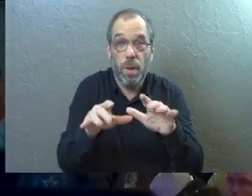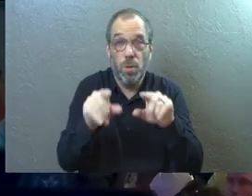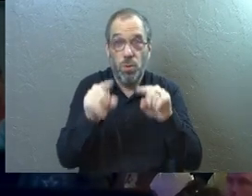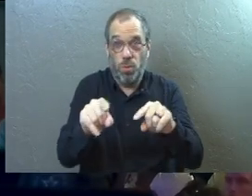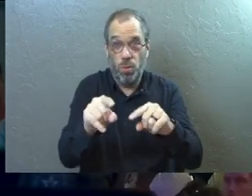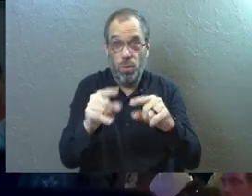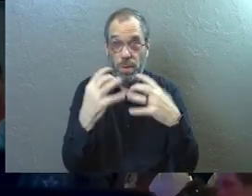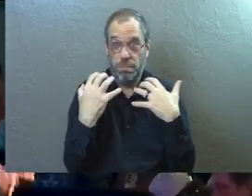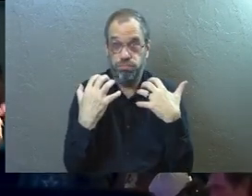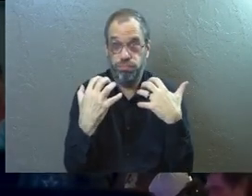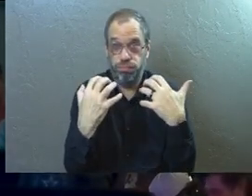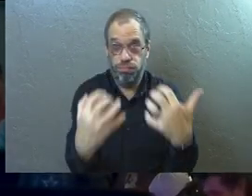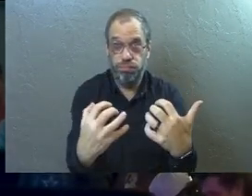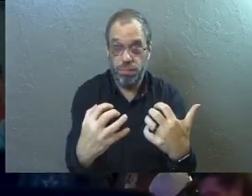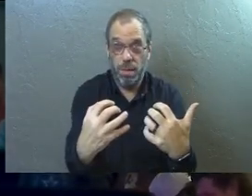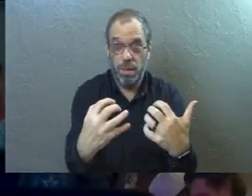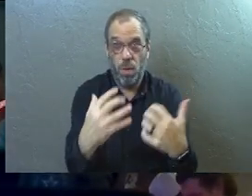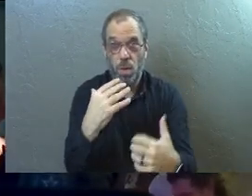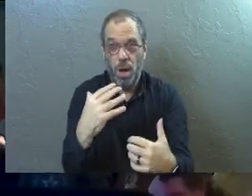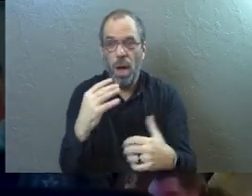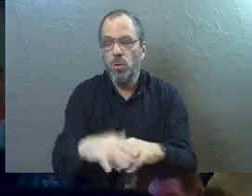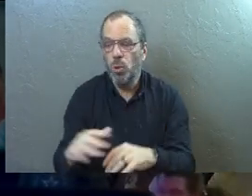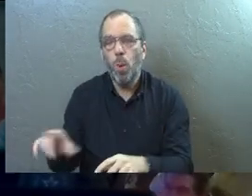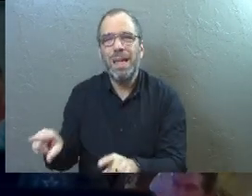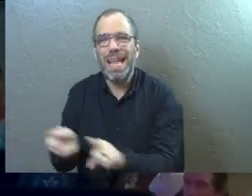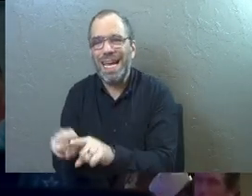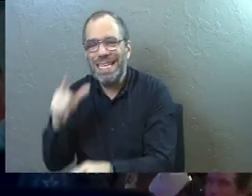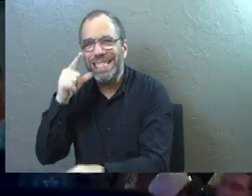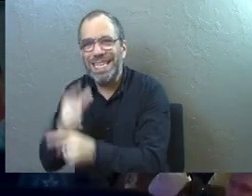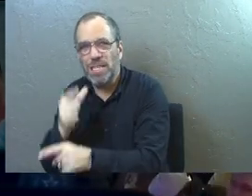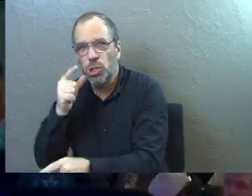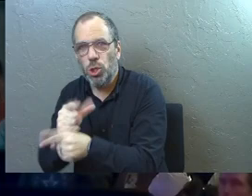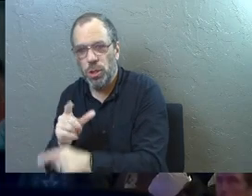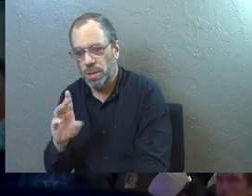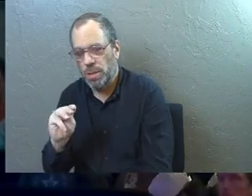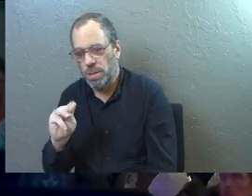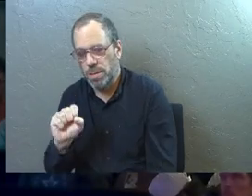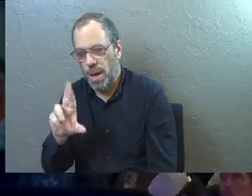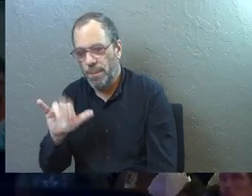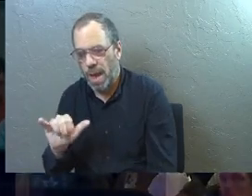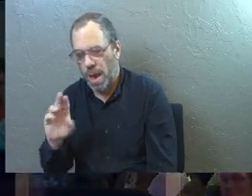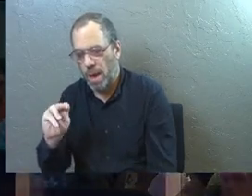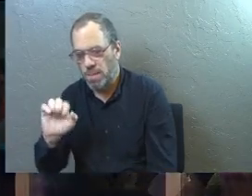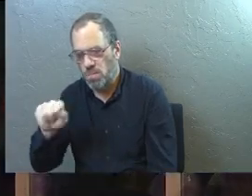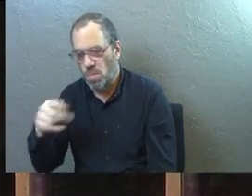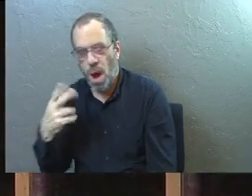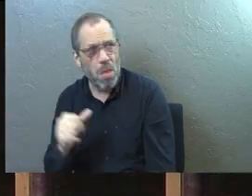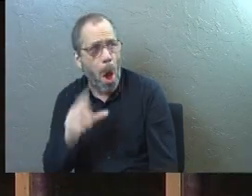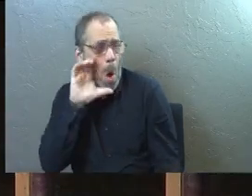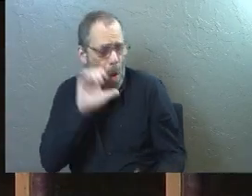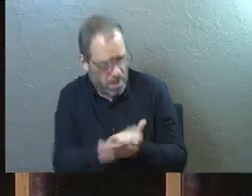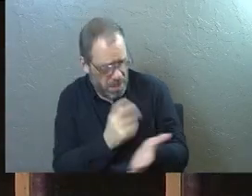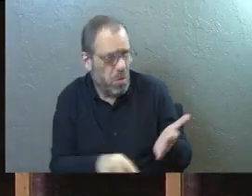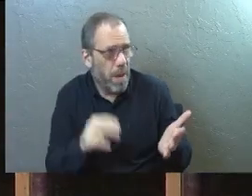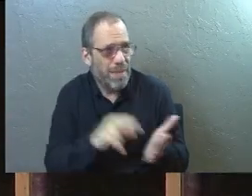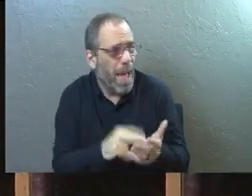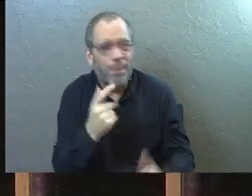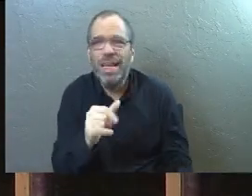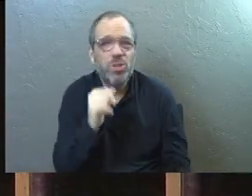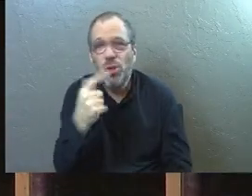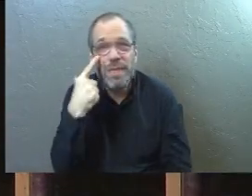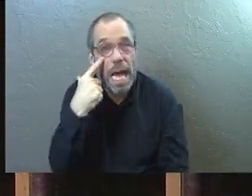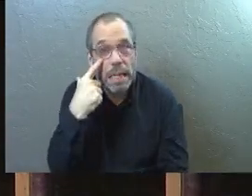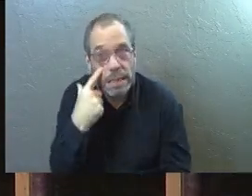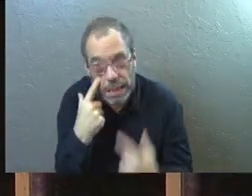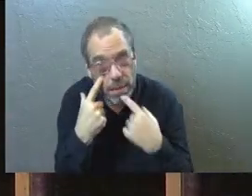all of us sitting in this room, we're like the sisters the day before. You're like, well, I struggled to believe in resurrection. It's only because you